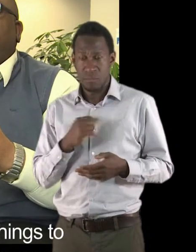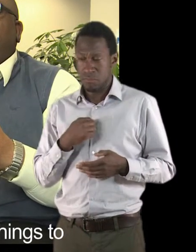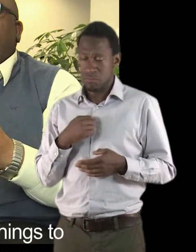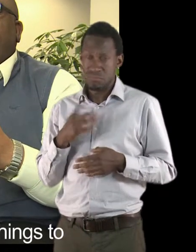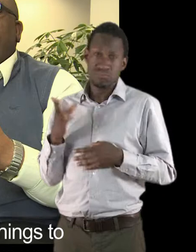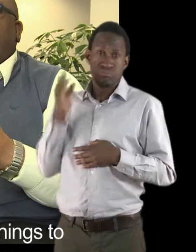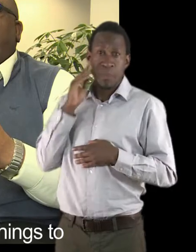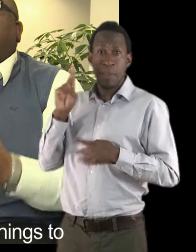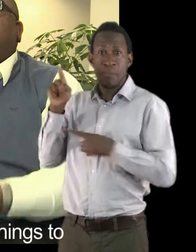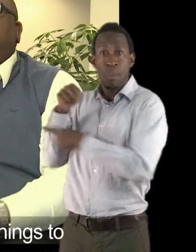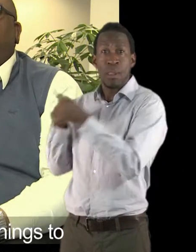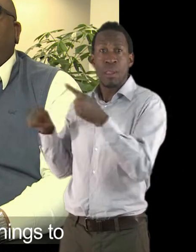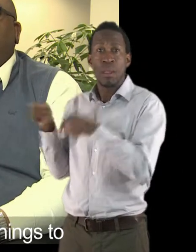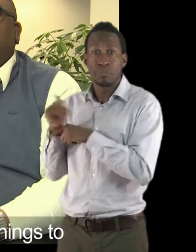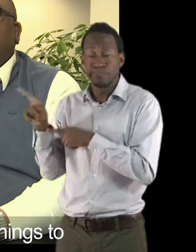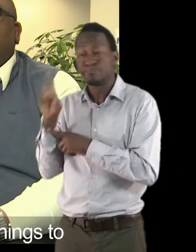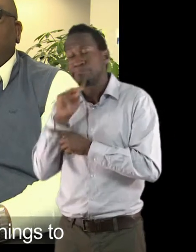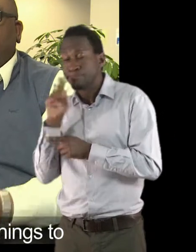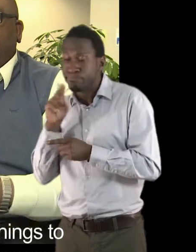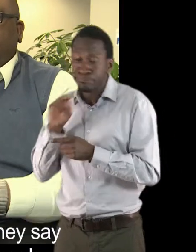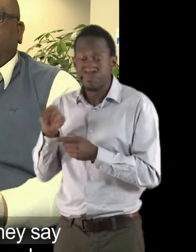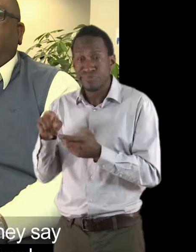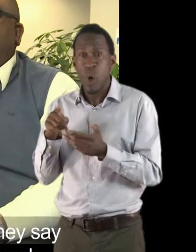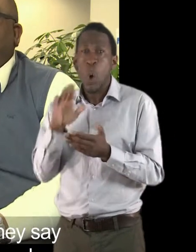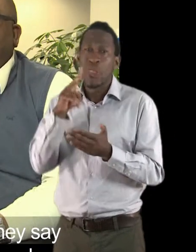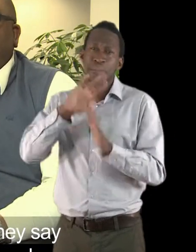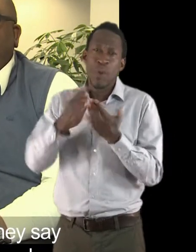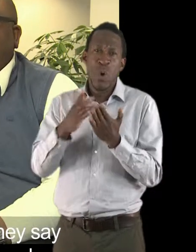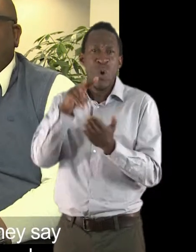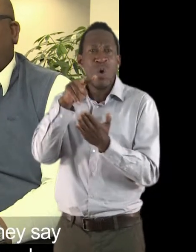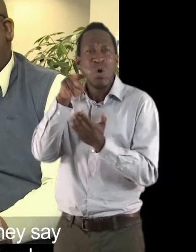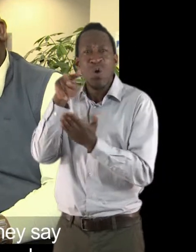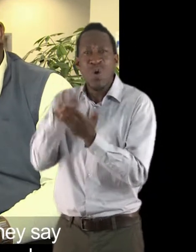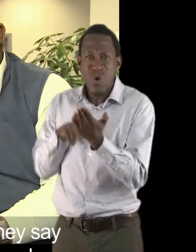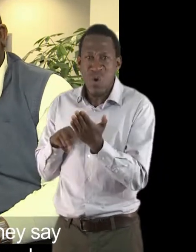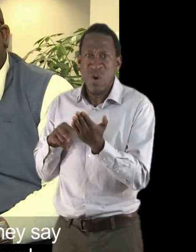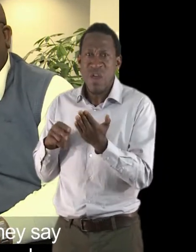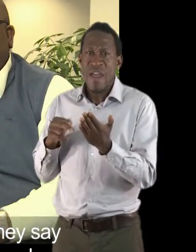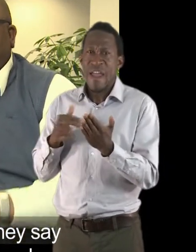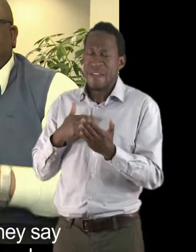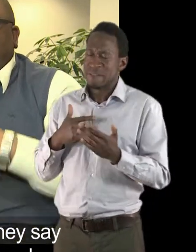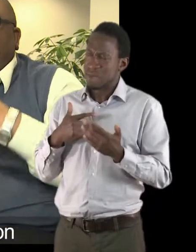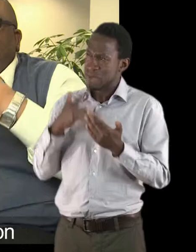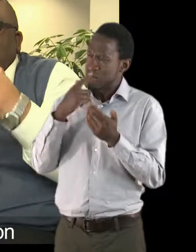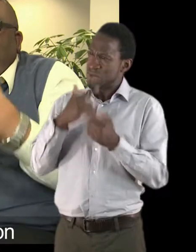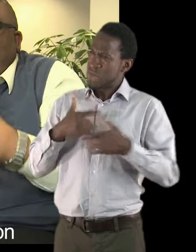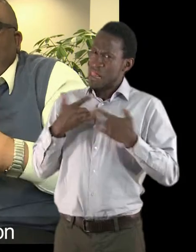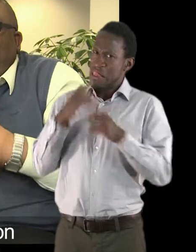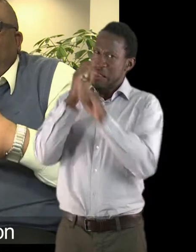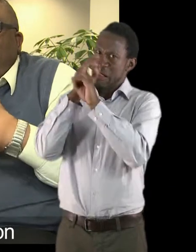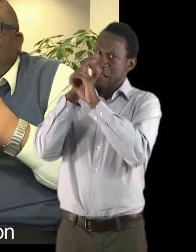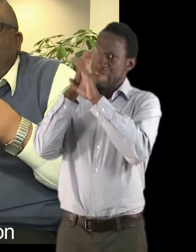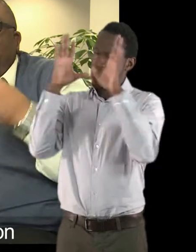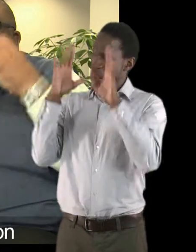wasn't in a positive way because I hear people when they say that when I read a book I can feel the emotion